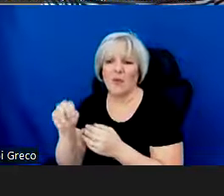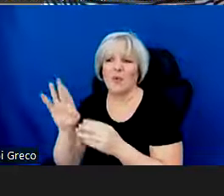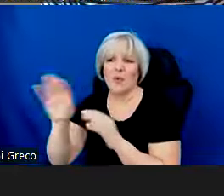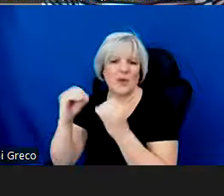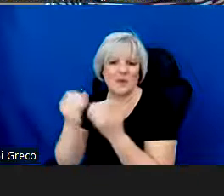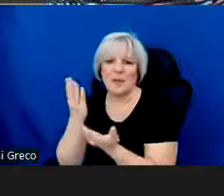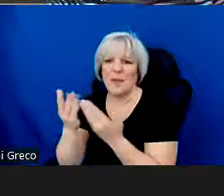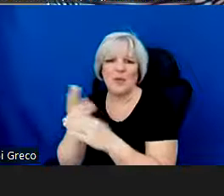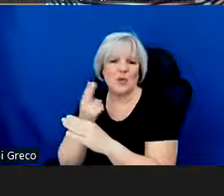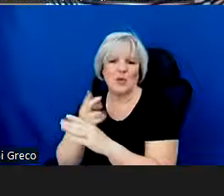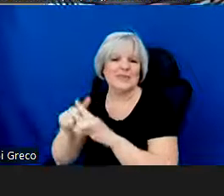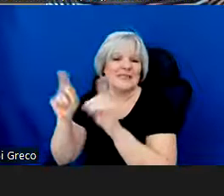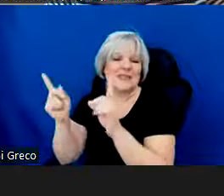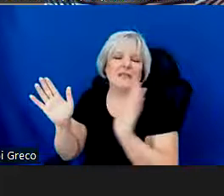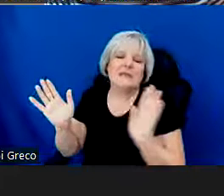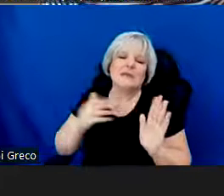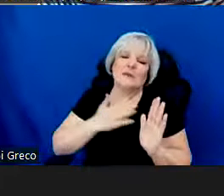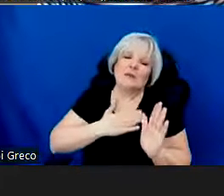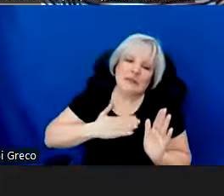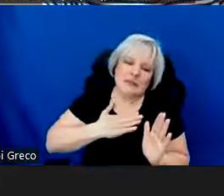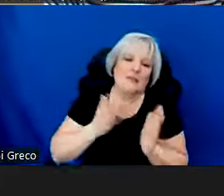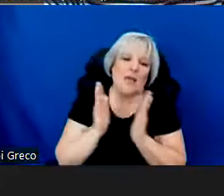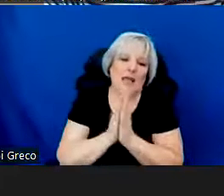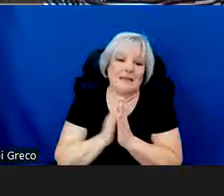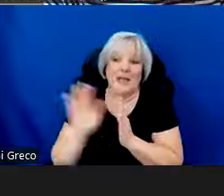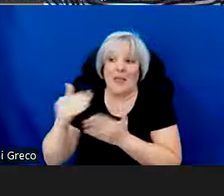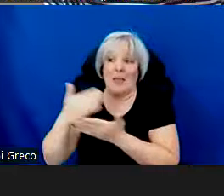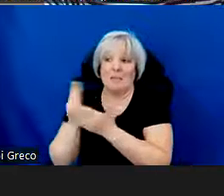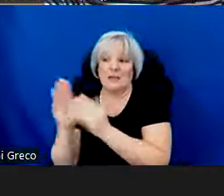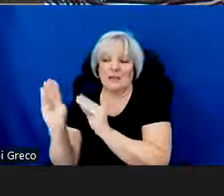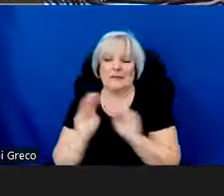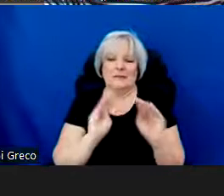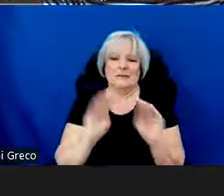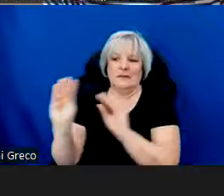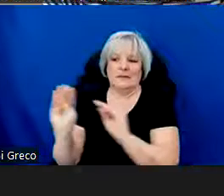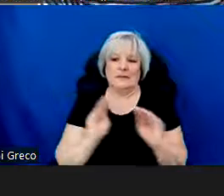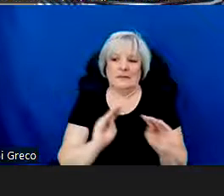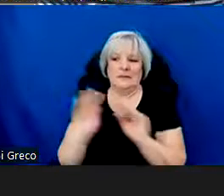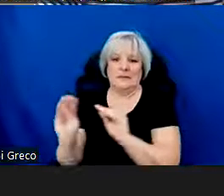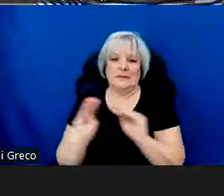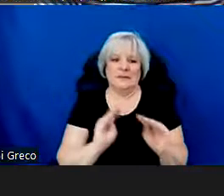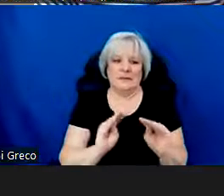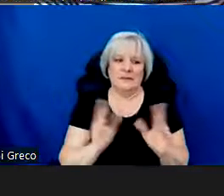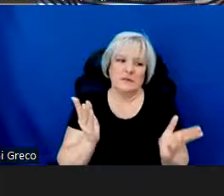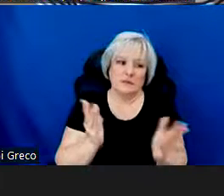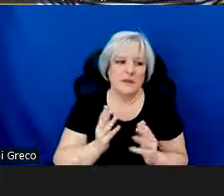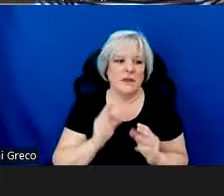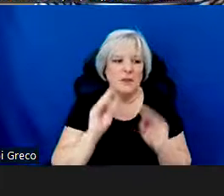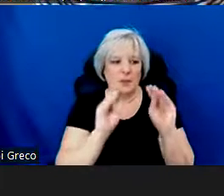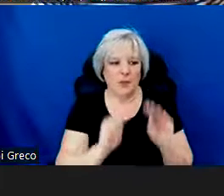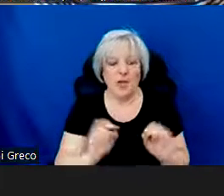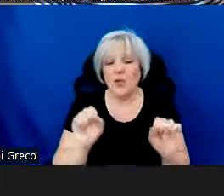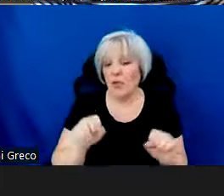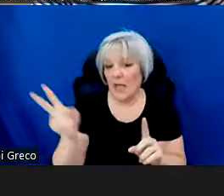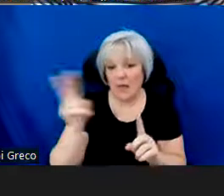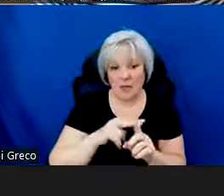but we ask that you please adapt that budget to fit the categories that we've outlined here. You can apply for